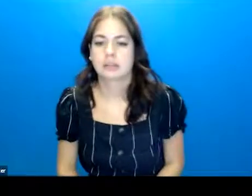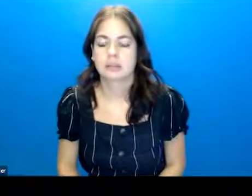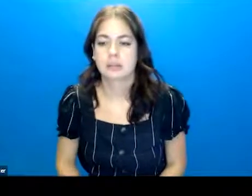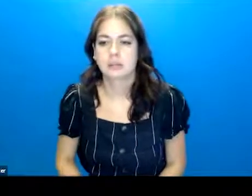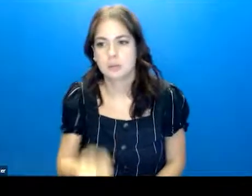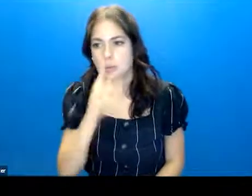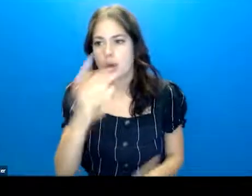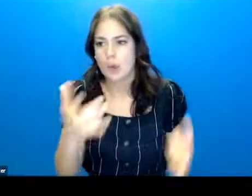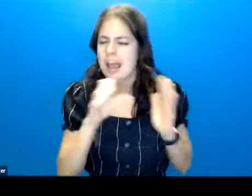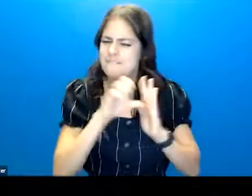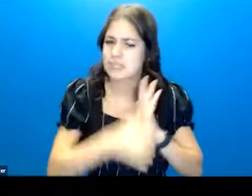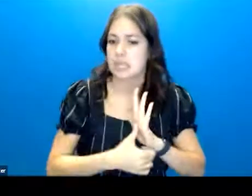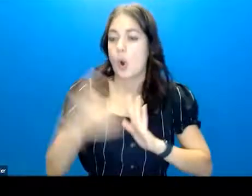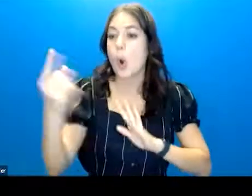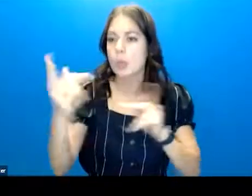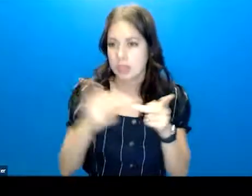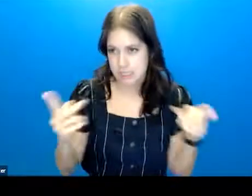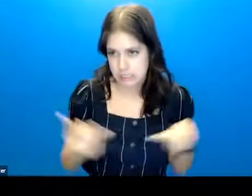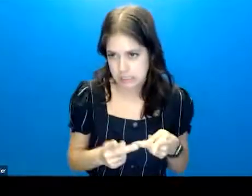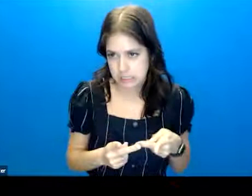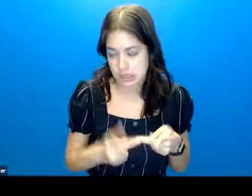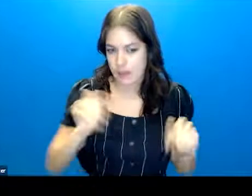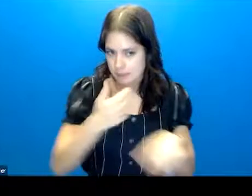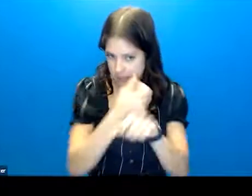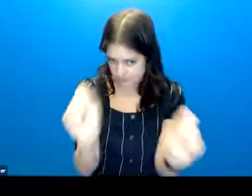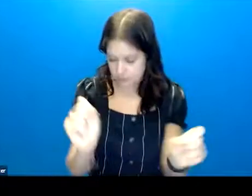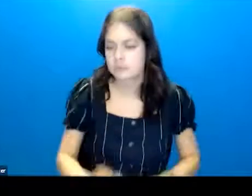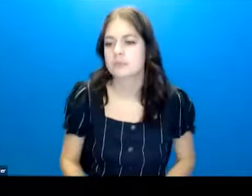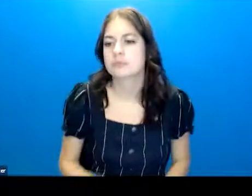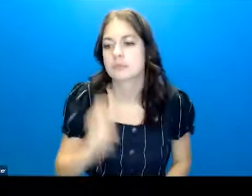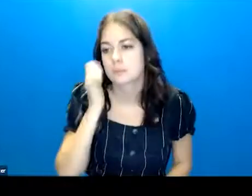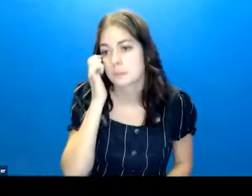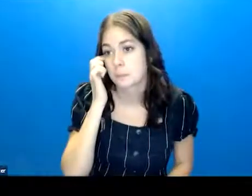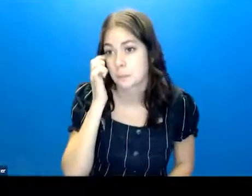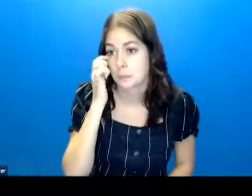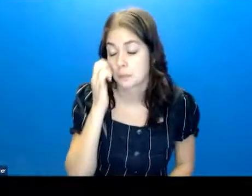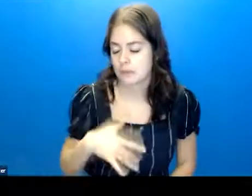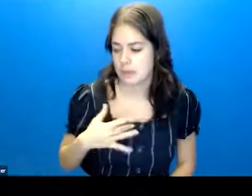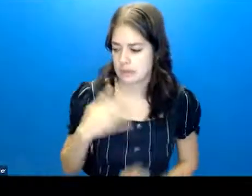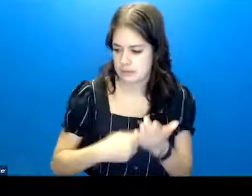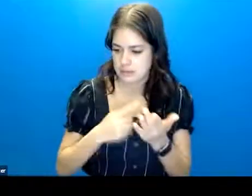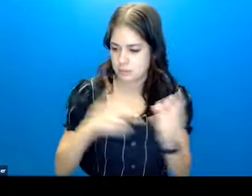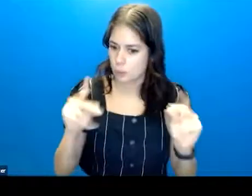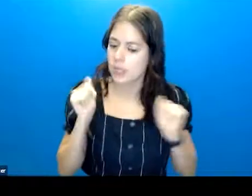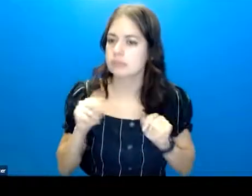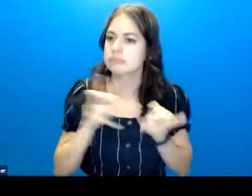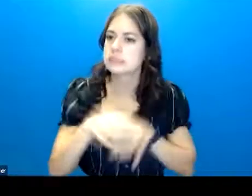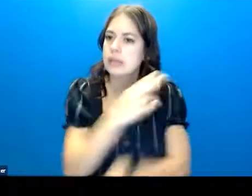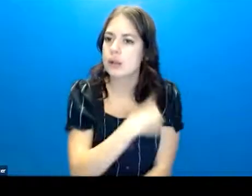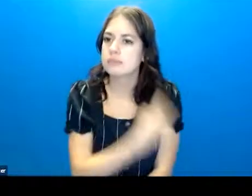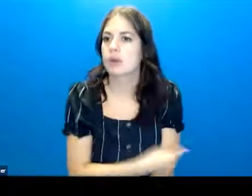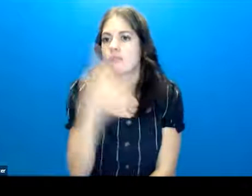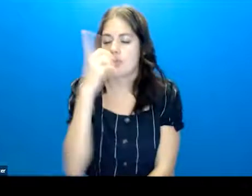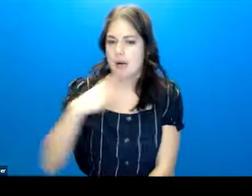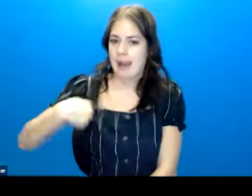I really want to stress, the only place that's going to keep them safe. I feel like sometimes we go too quickly for our